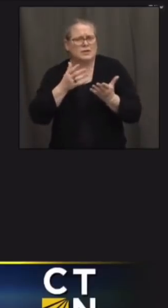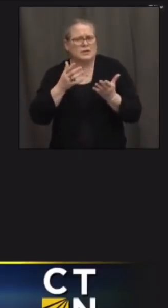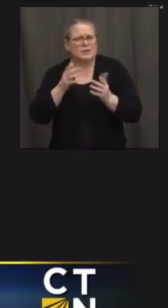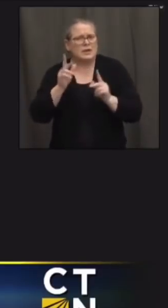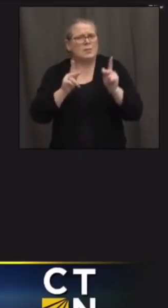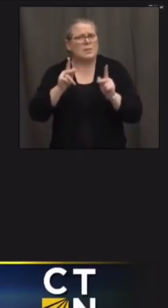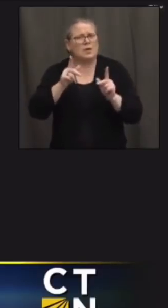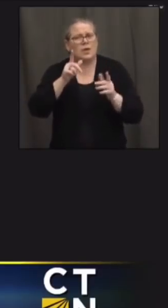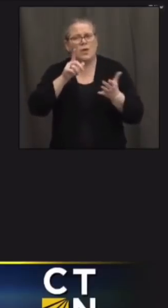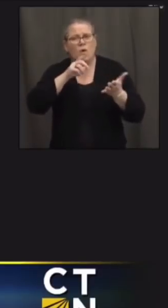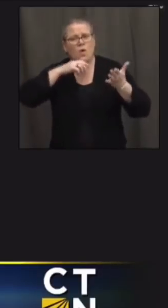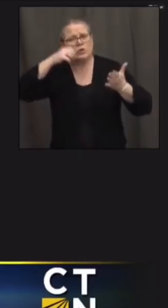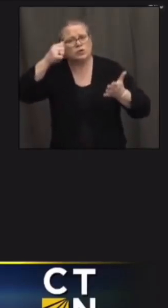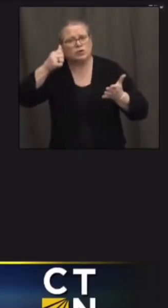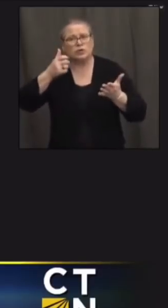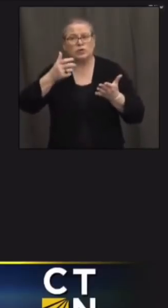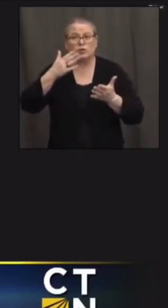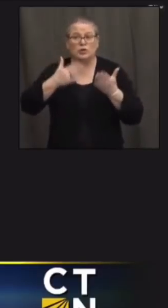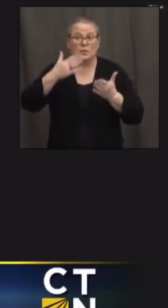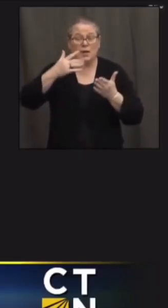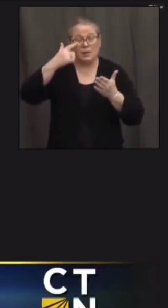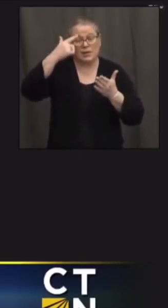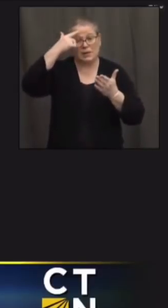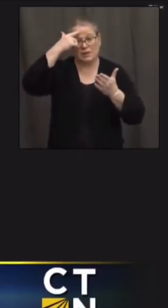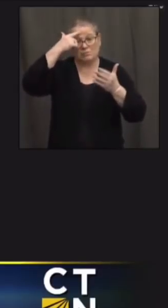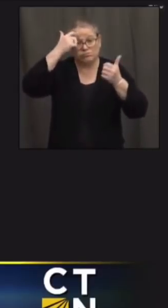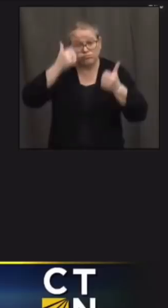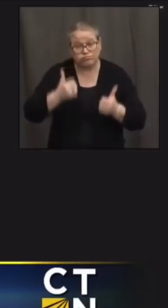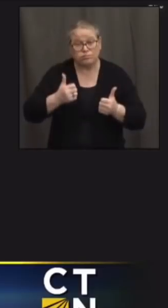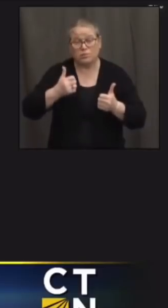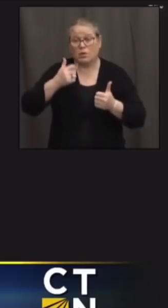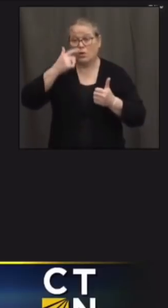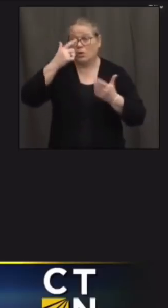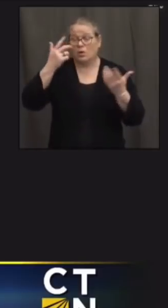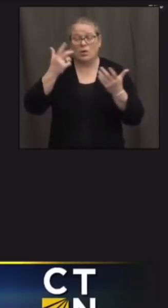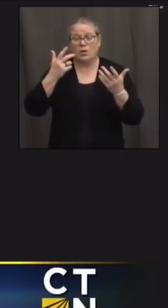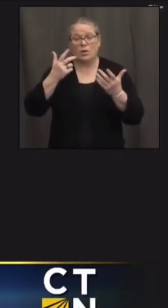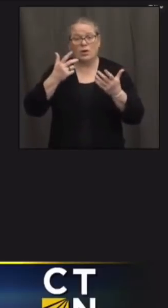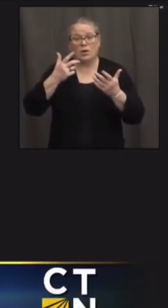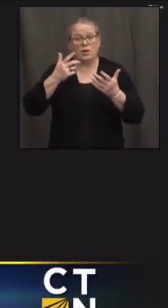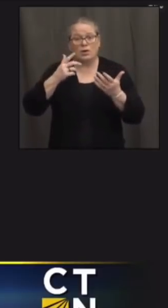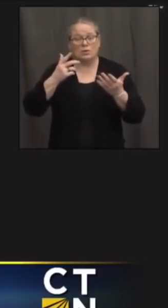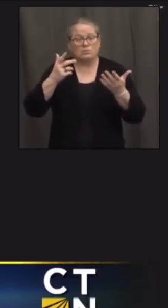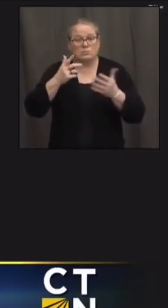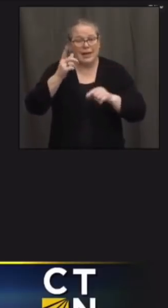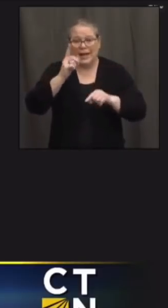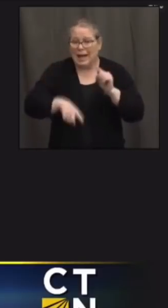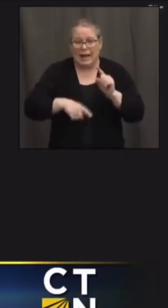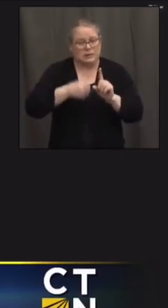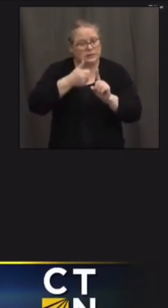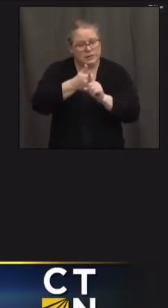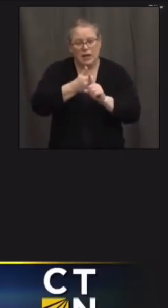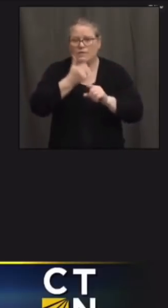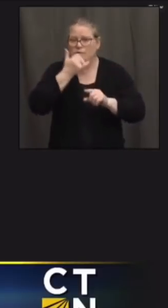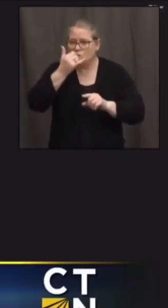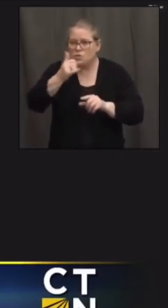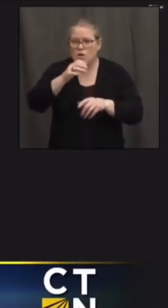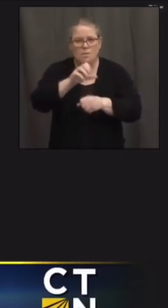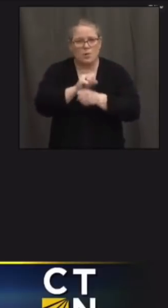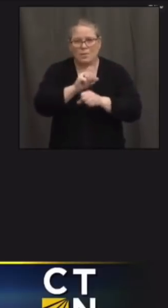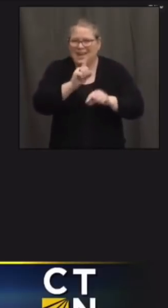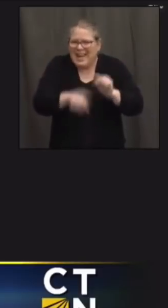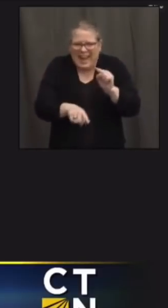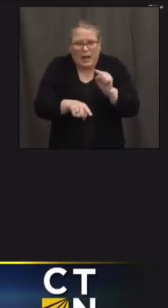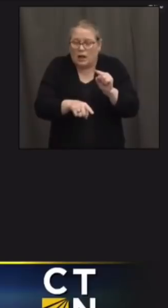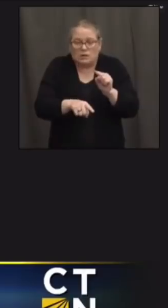older folks maybe folks with dementia people who who cannot uh make appointments for themselves uh how how should they go about